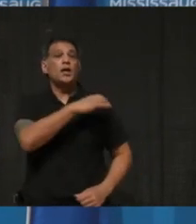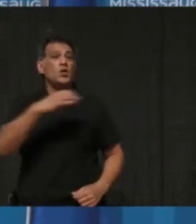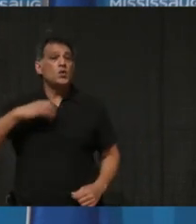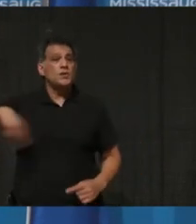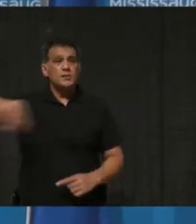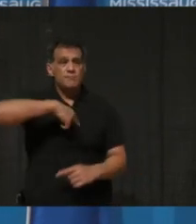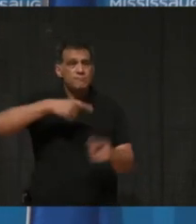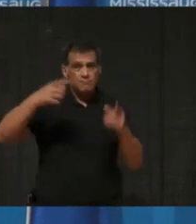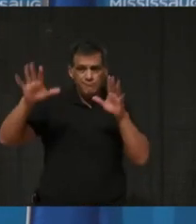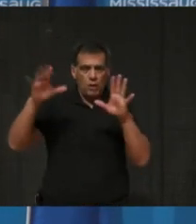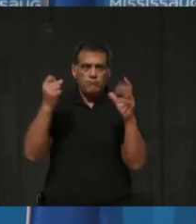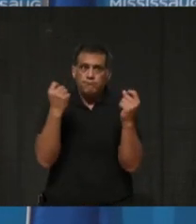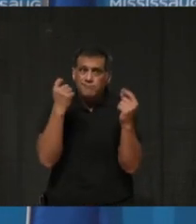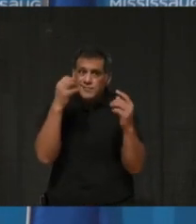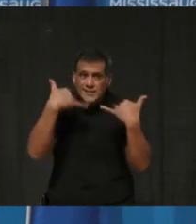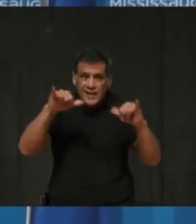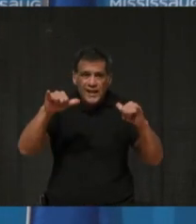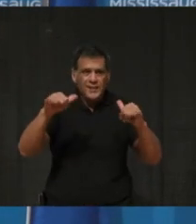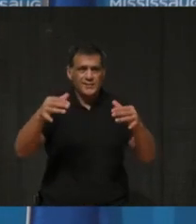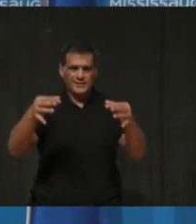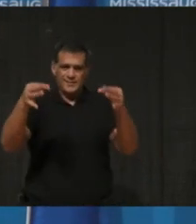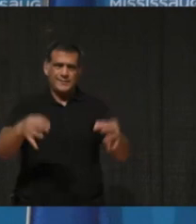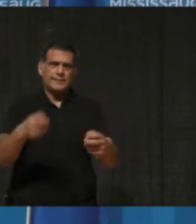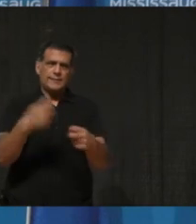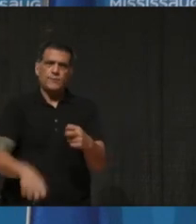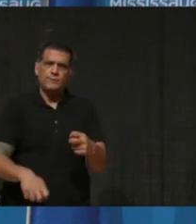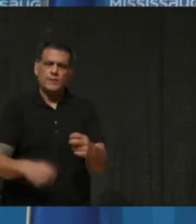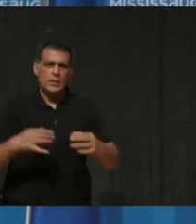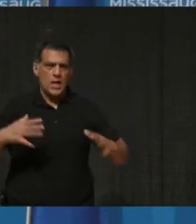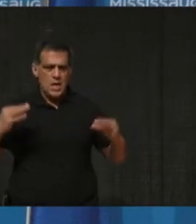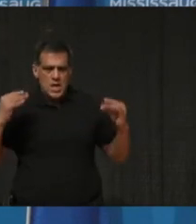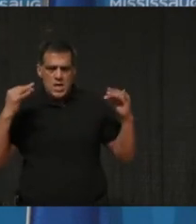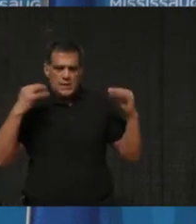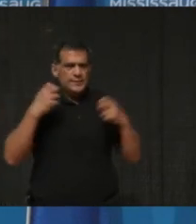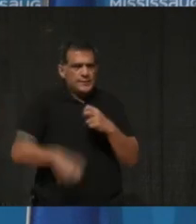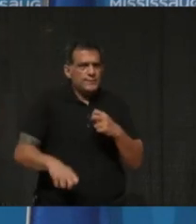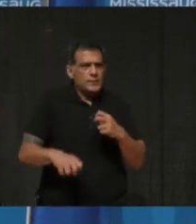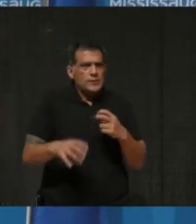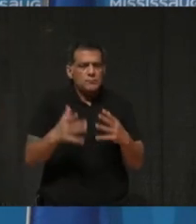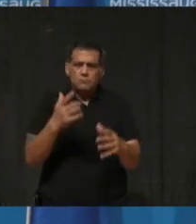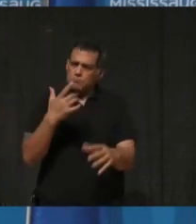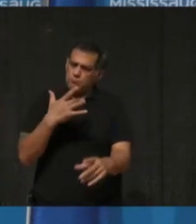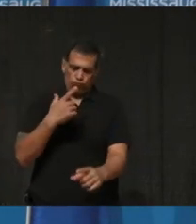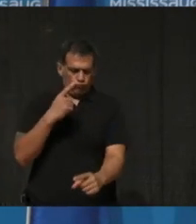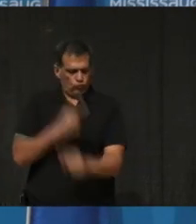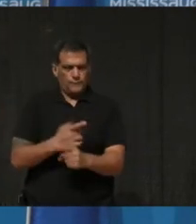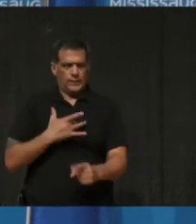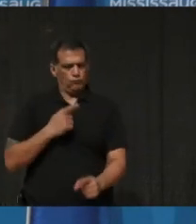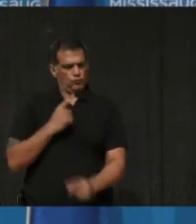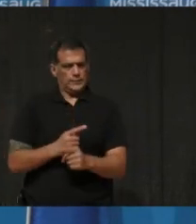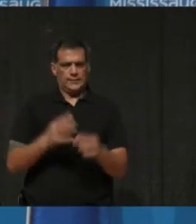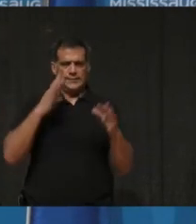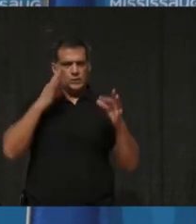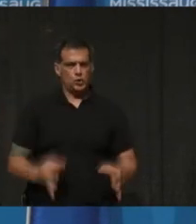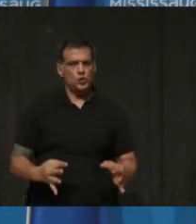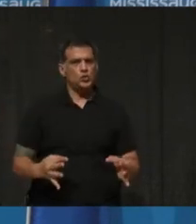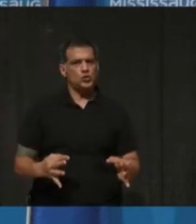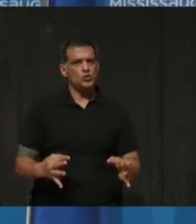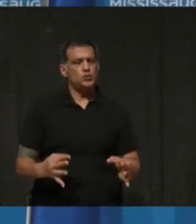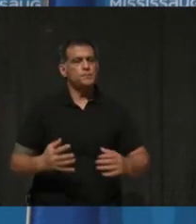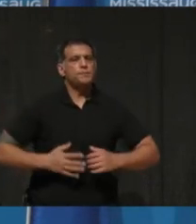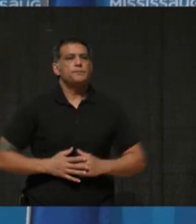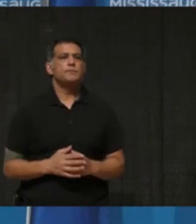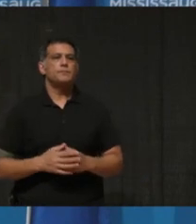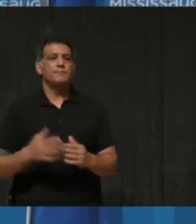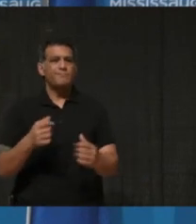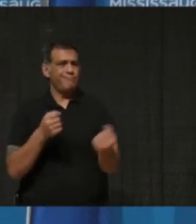understandably difficult decision. This is the right move, in my opinion. To be clear, I do support a balanced